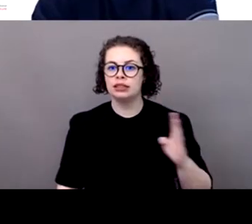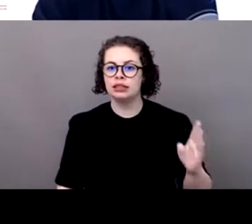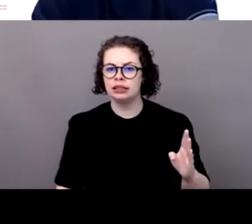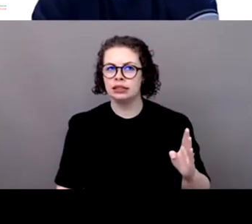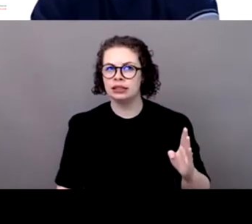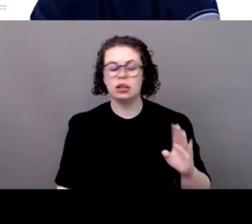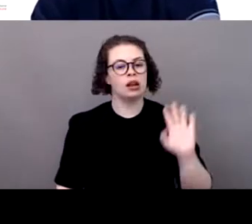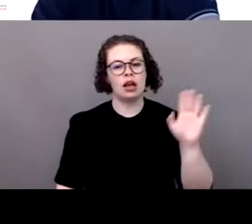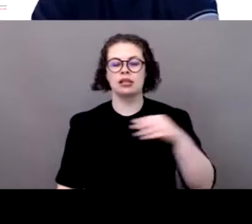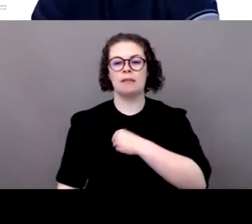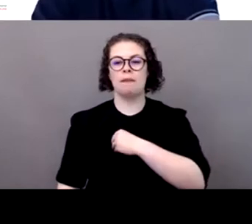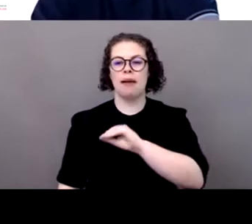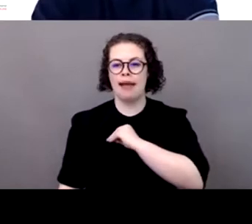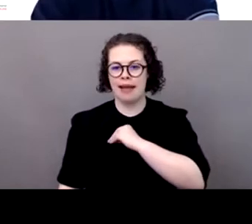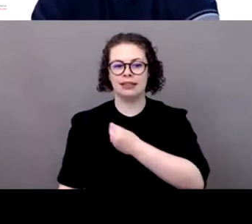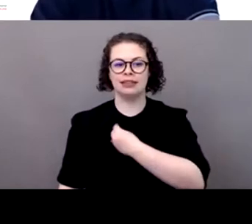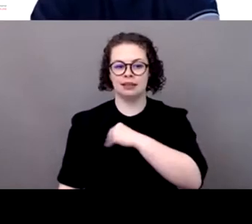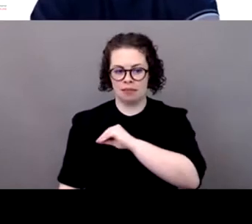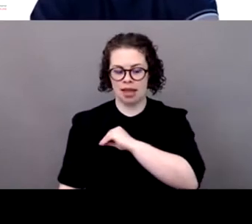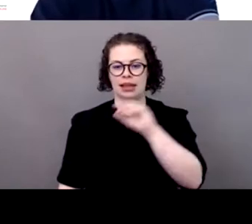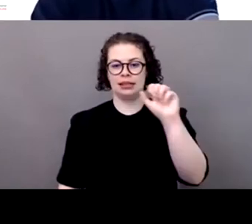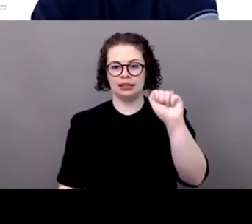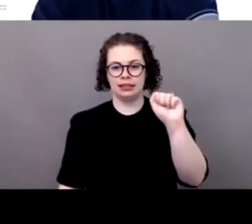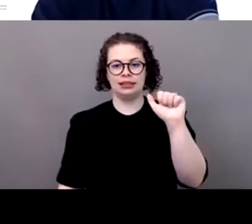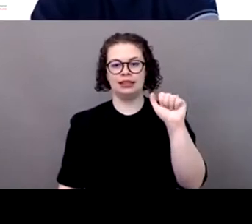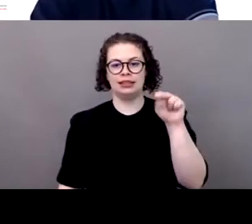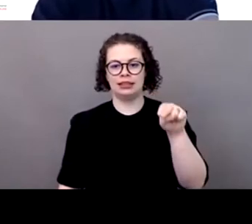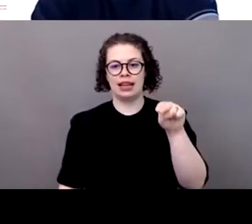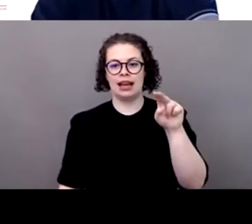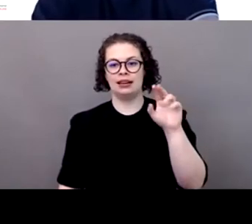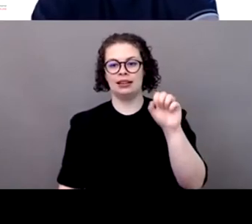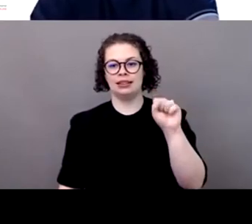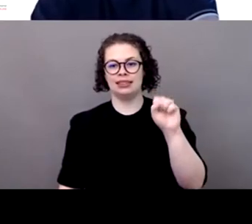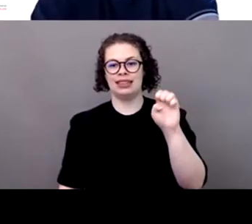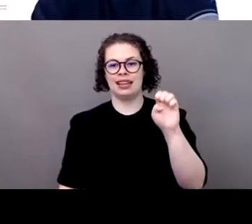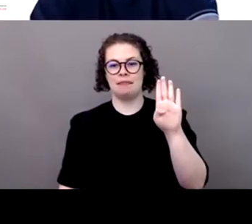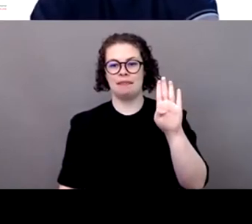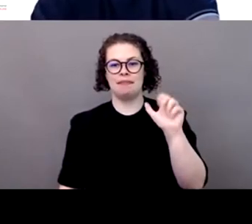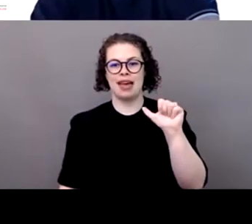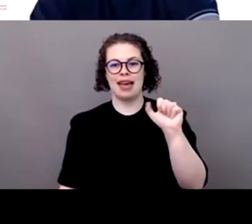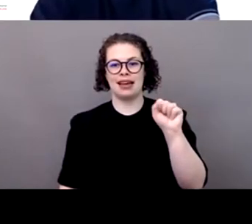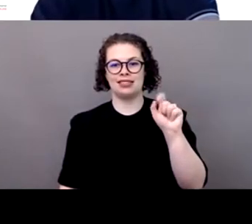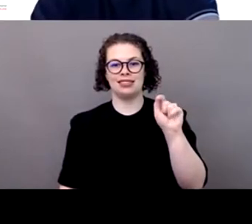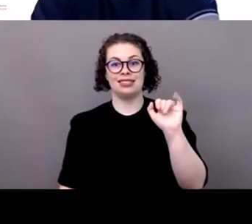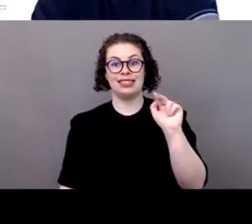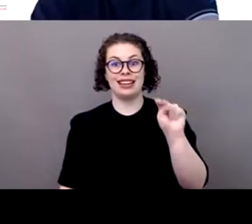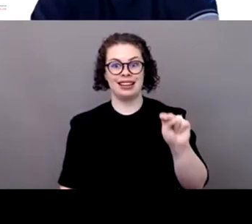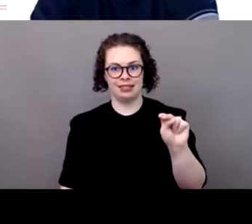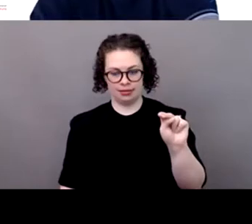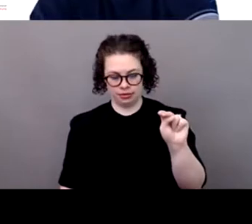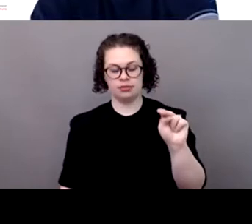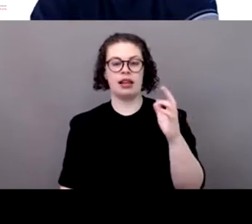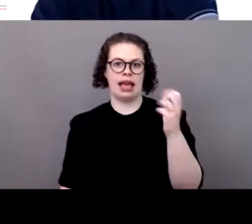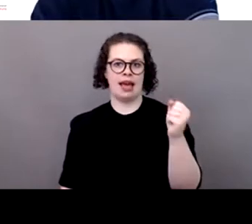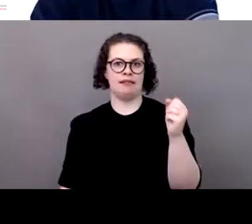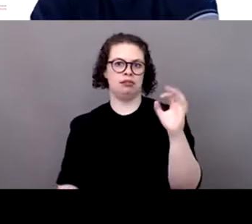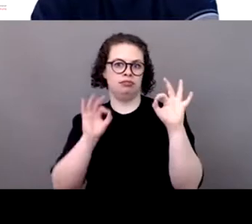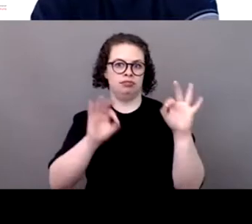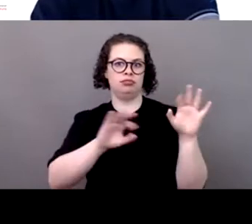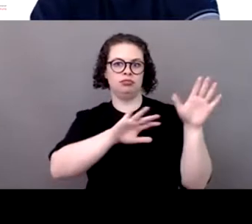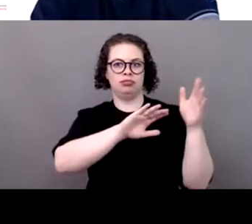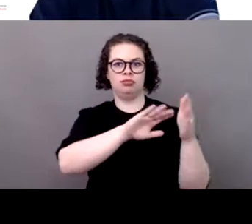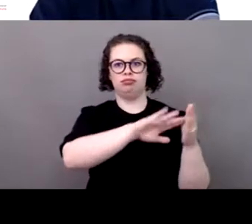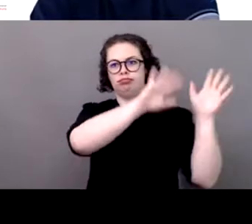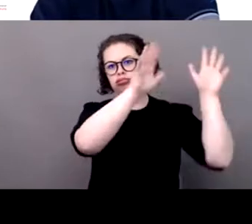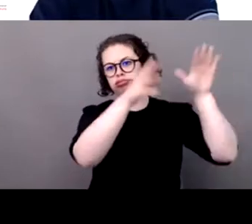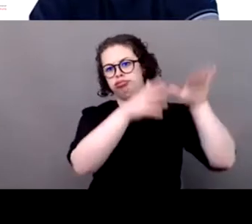that have, they, a real impact carbon carbon. We are in the way to do wave already. So there are